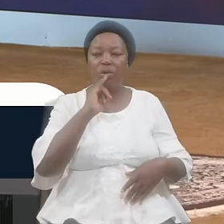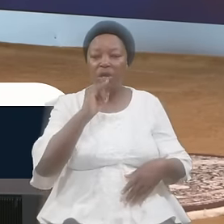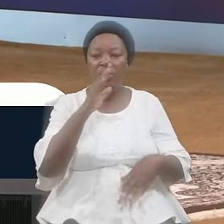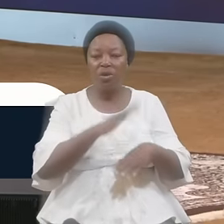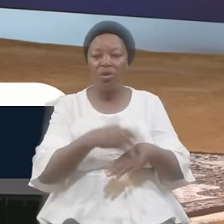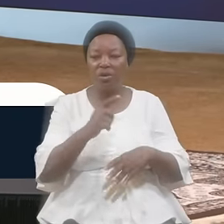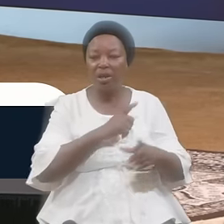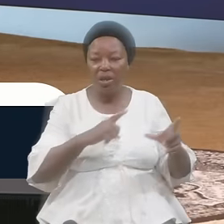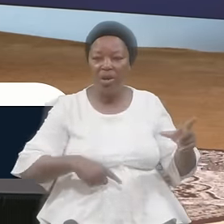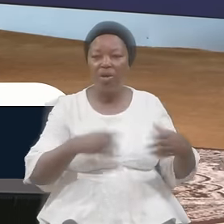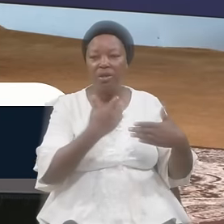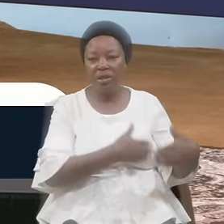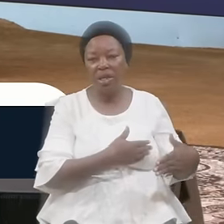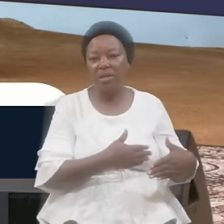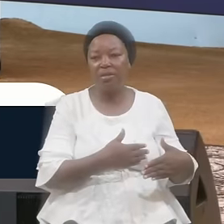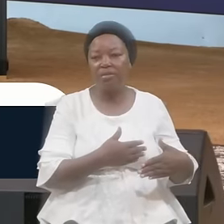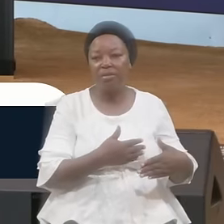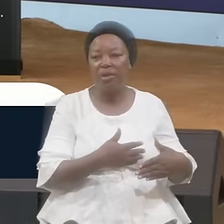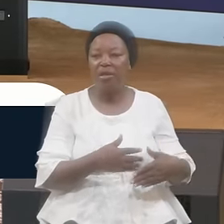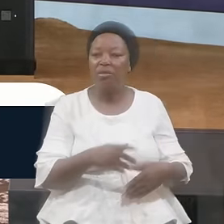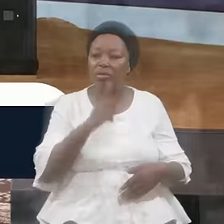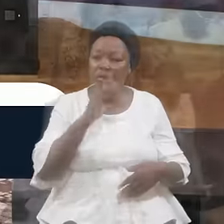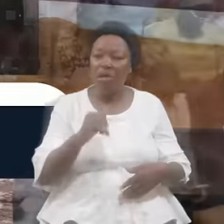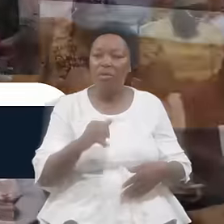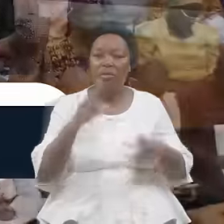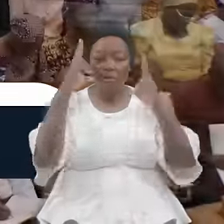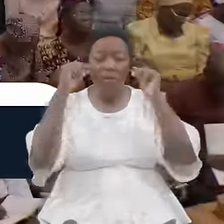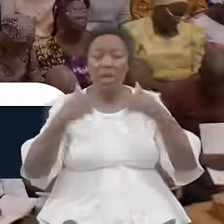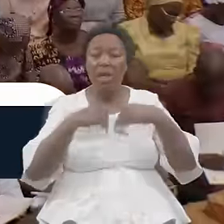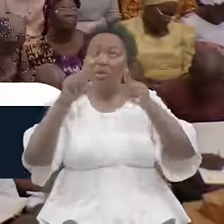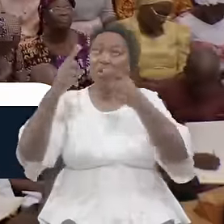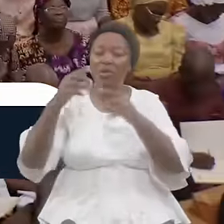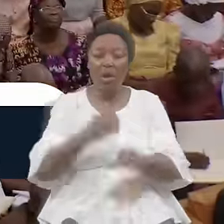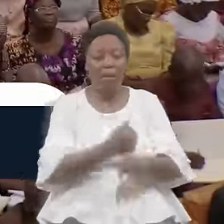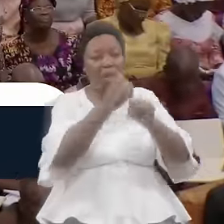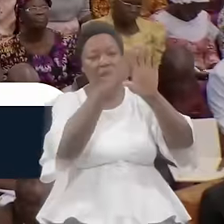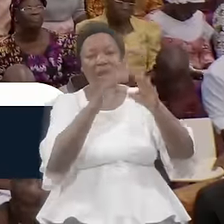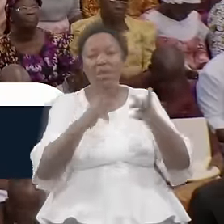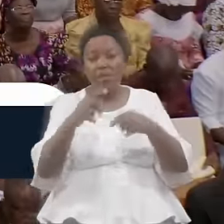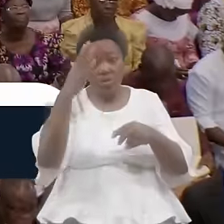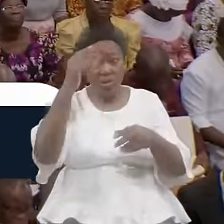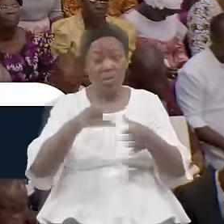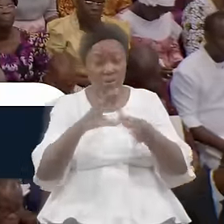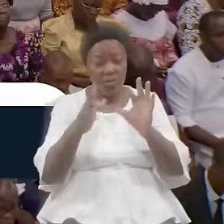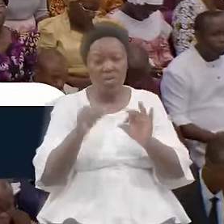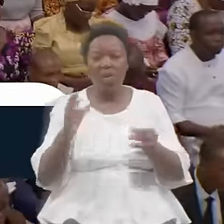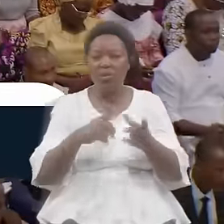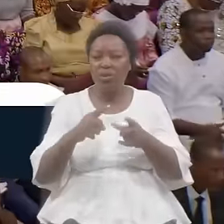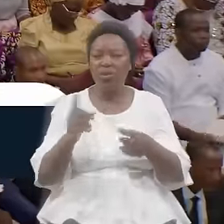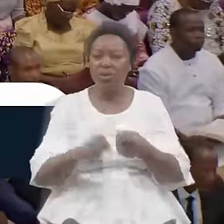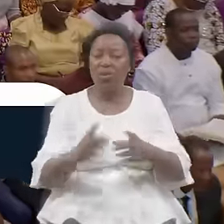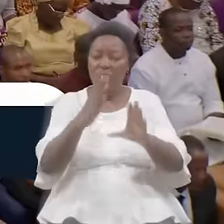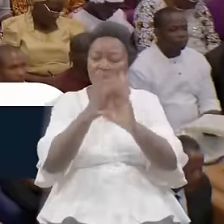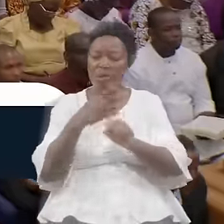On The Lord Side Actually Moses Had Gone To The Mountain You Know The Story To Receive The